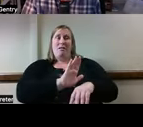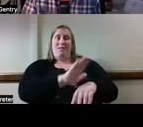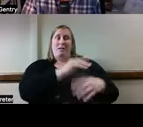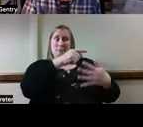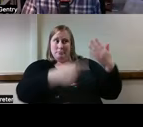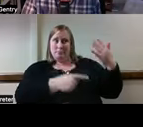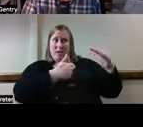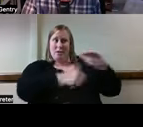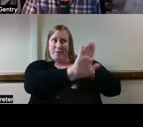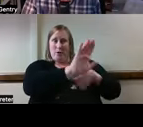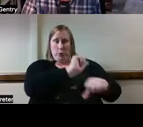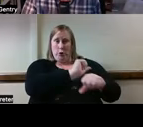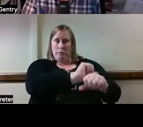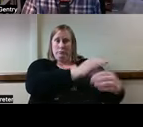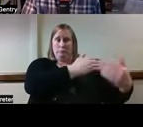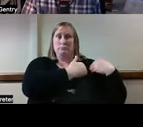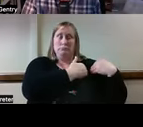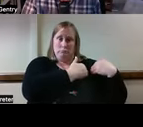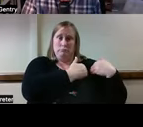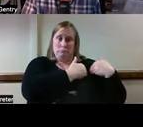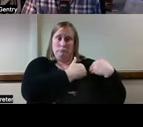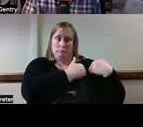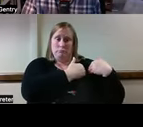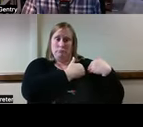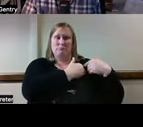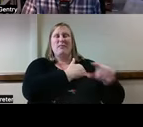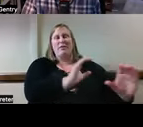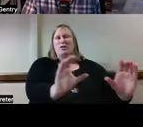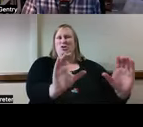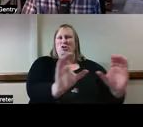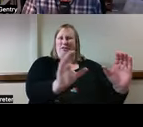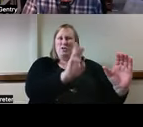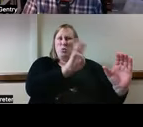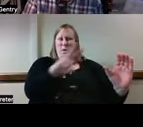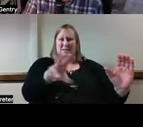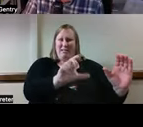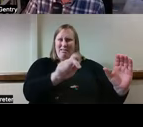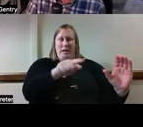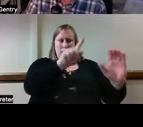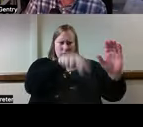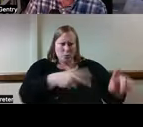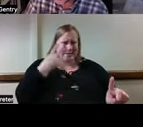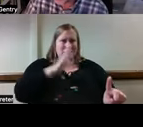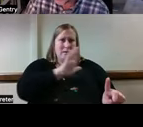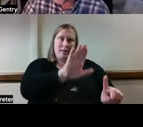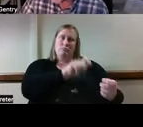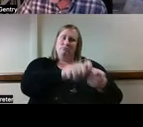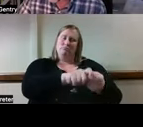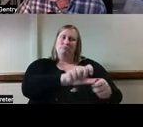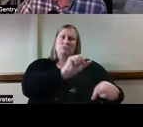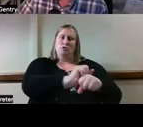detailed in some detail under the certification website linked at the bottom of this slide.